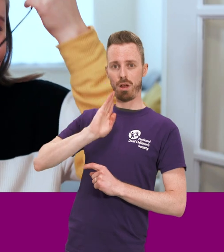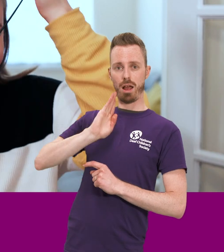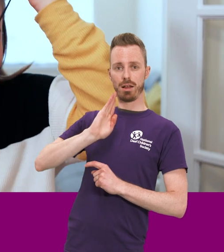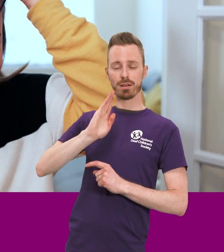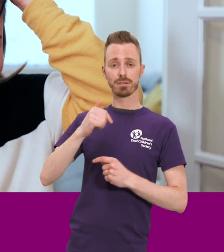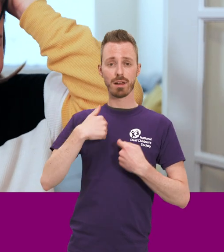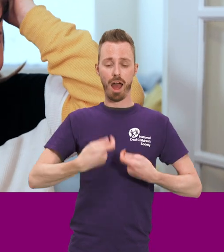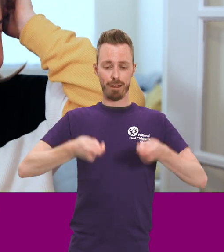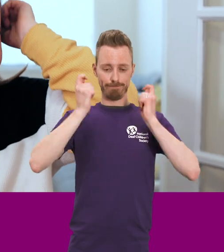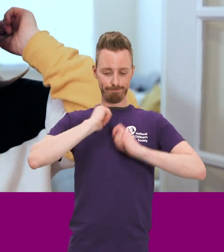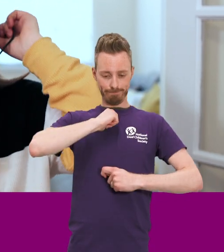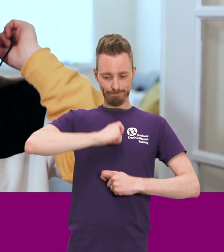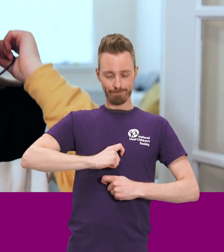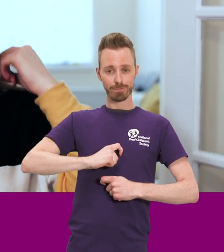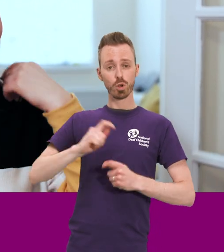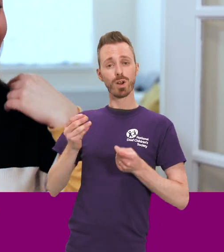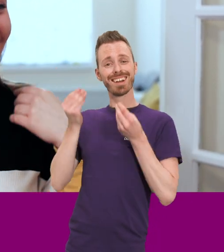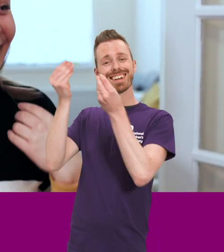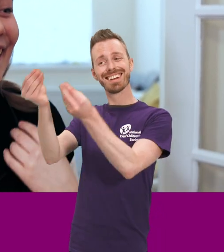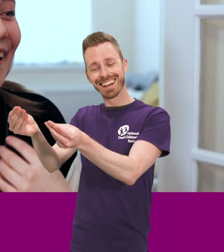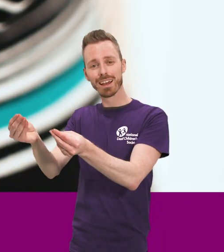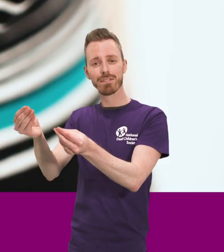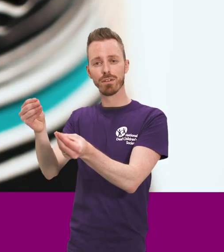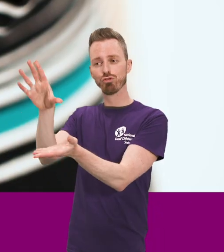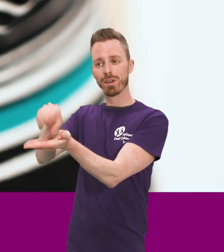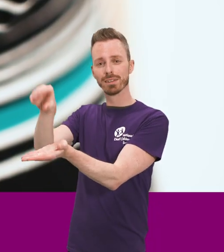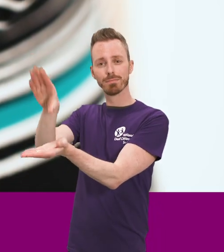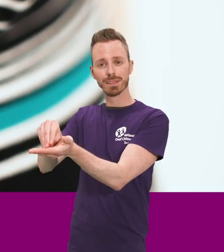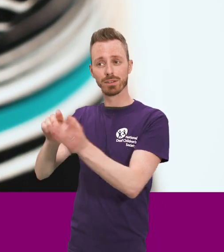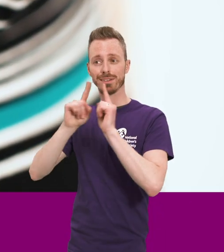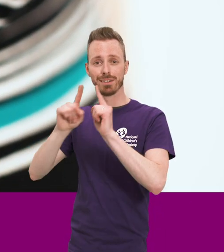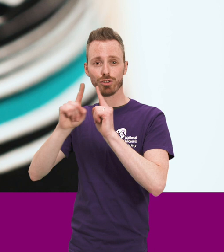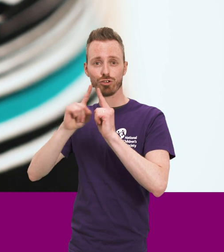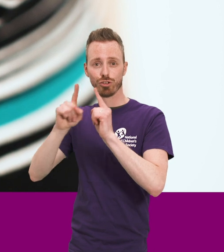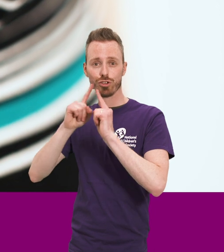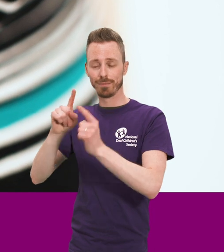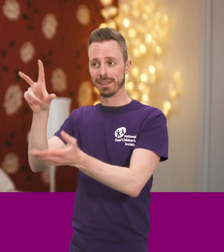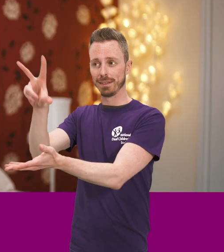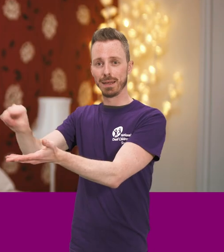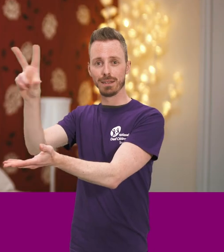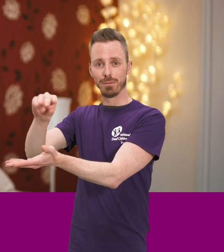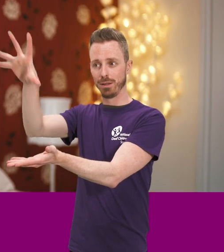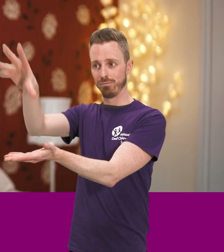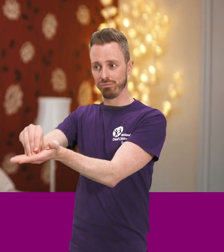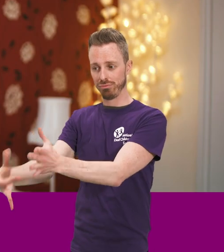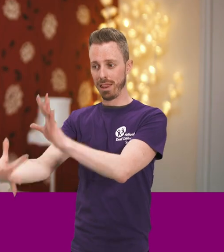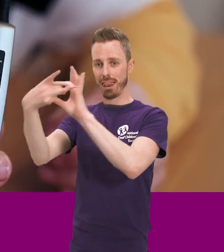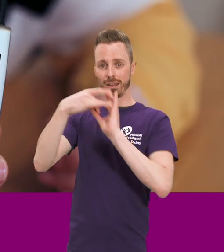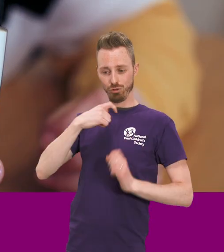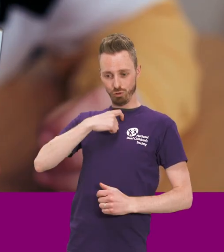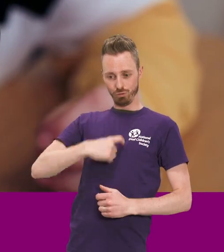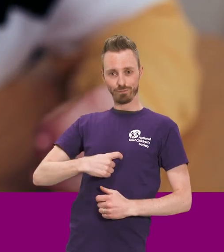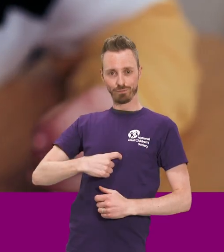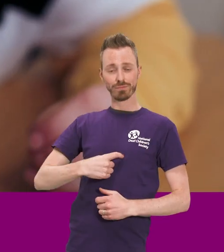So you have a receiver and a transmitter so you give the transmitter to who you want to hear and then you have the receiver. So I have a neck loop